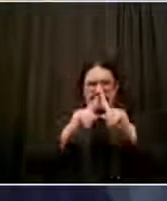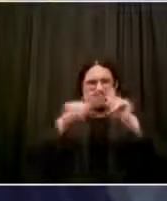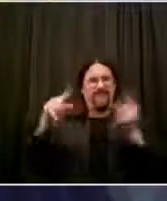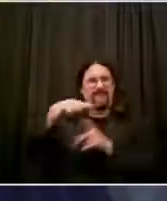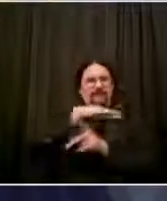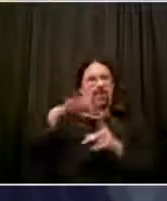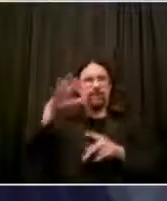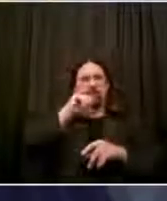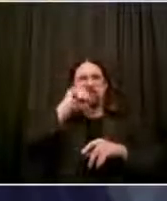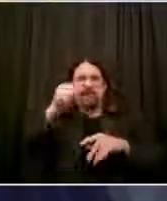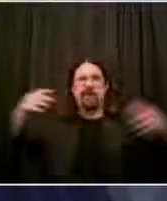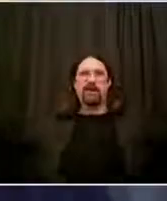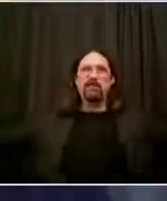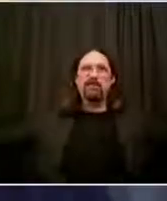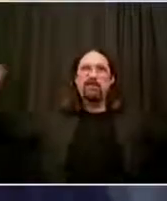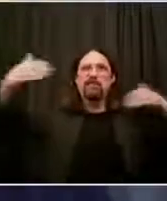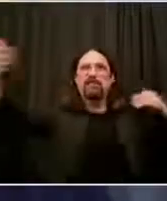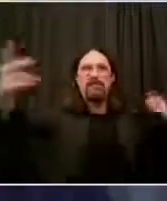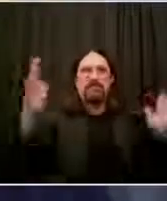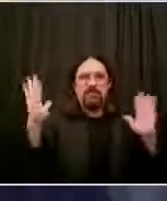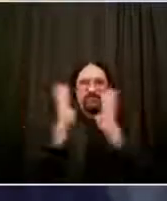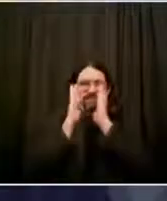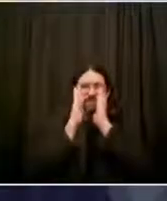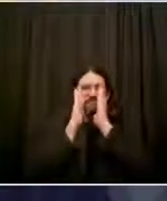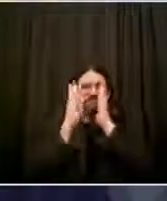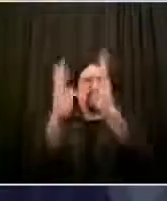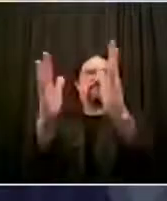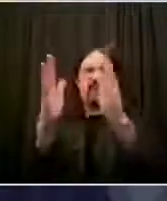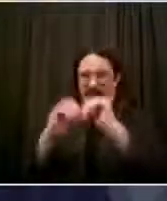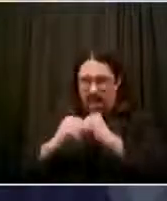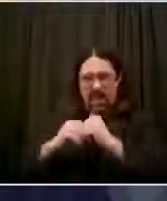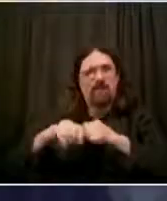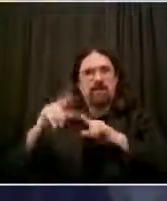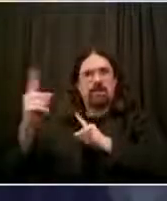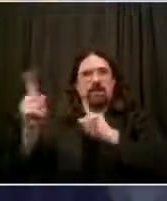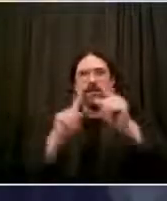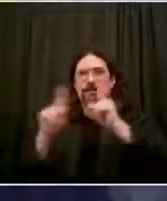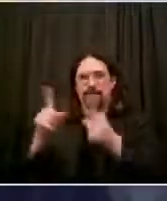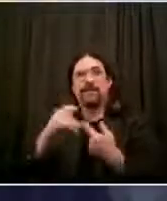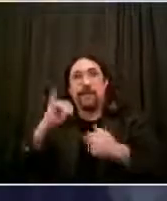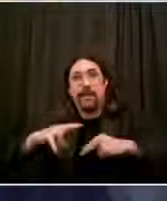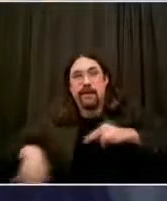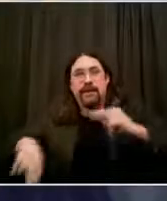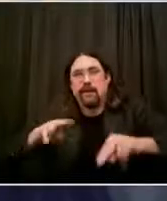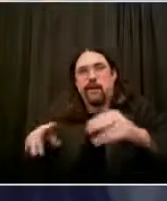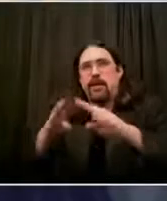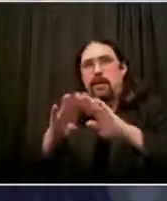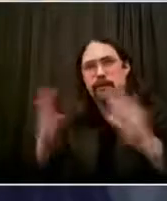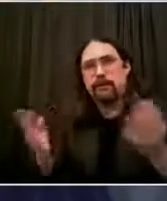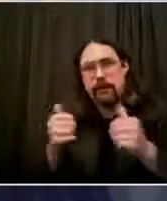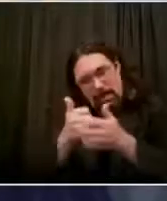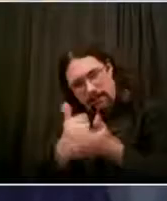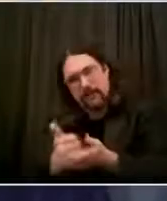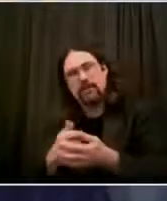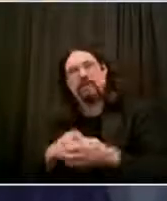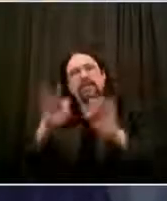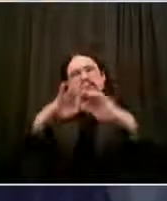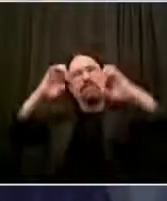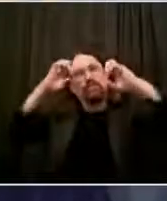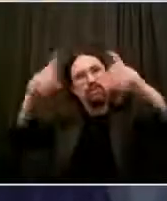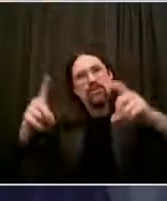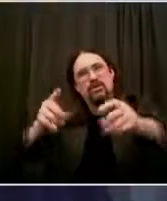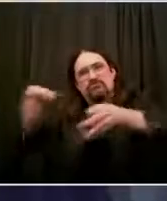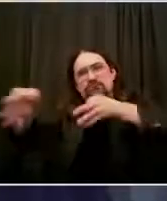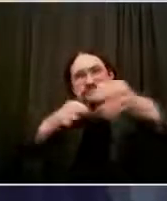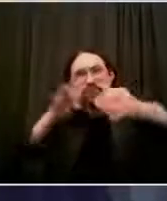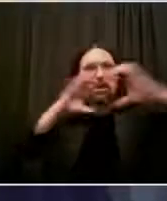the NYPD out of that. It is about education and helping people see the right way to do things. So, look, everyone,